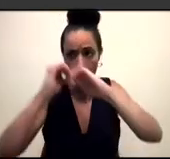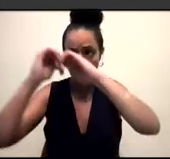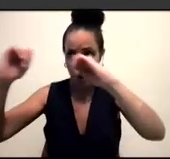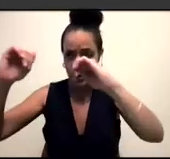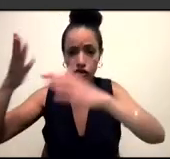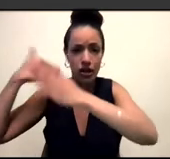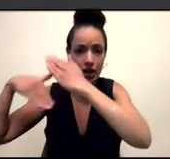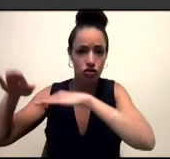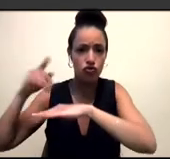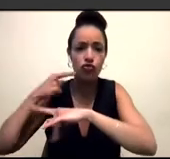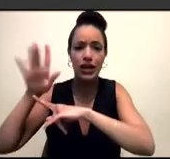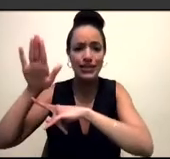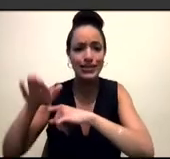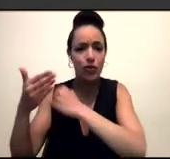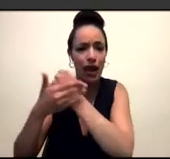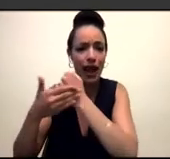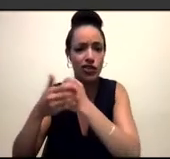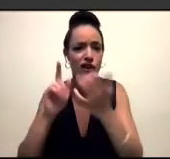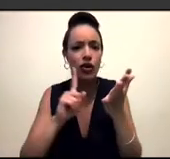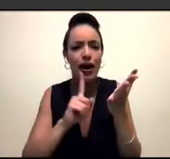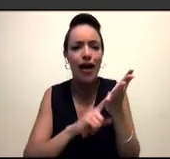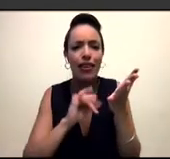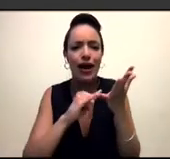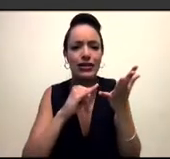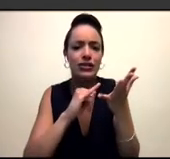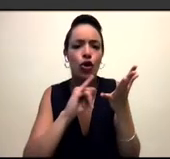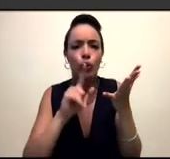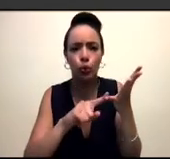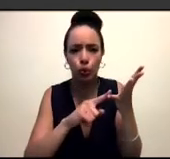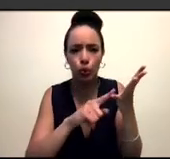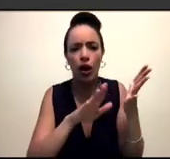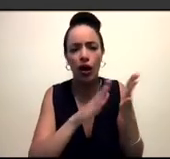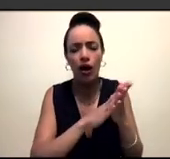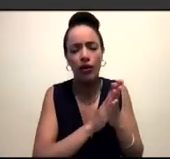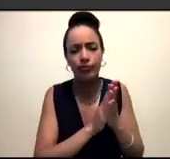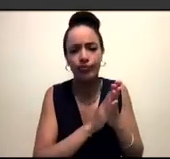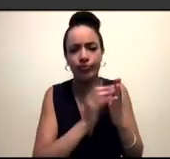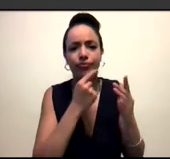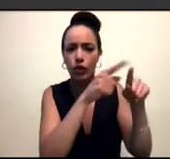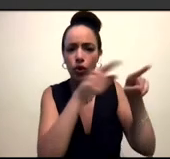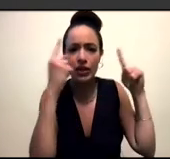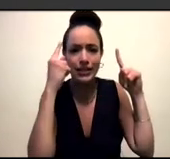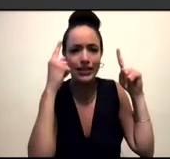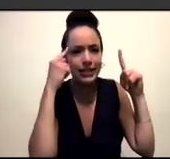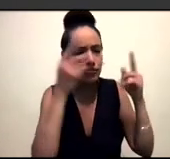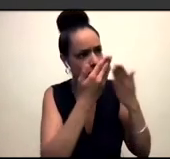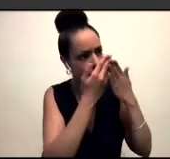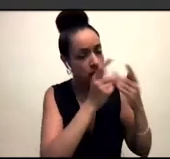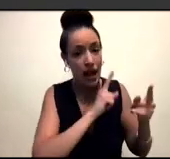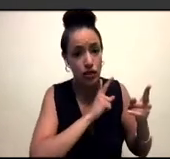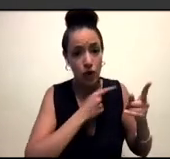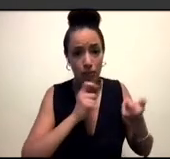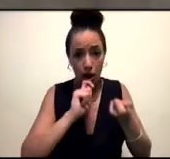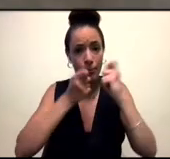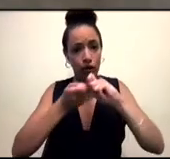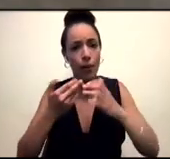took at LSU when I was in college, I took it kind of like, I was like, oh, I need one more history class. But that's actually the reason I converted to Islam and really gave me such a richer understanding